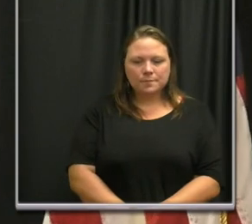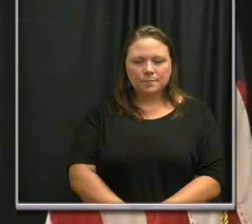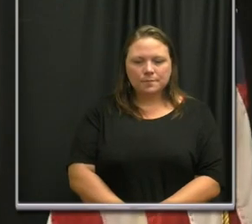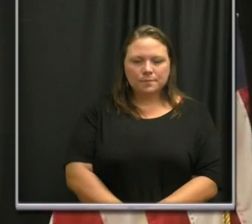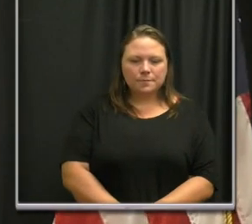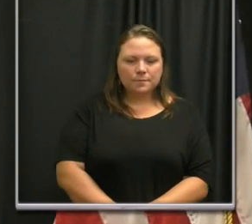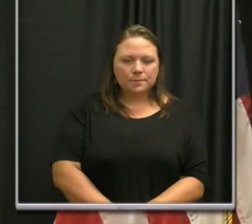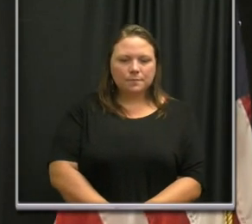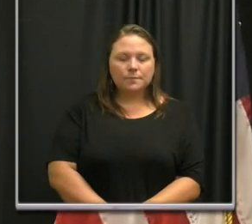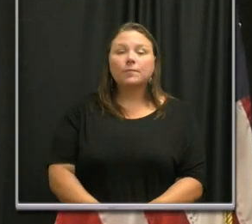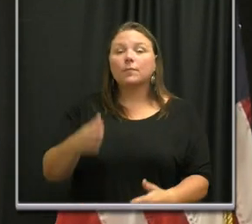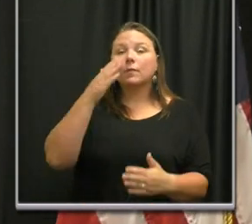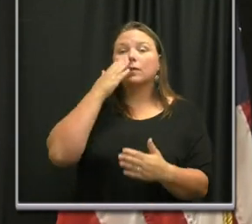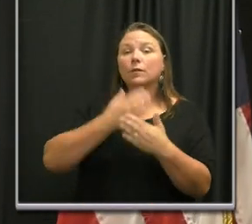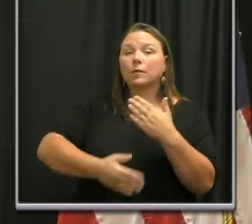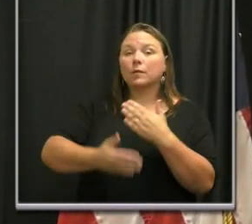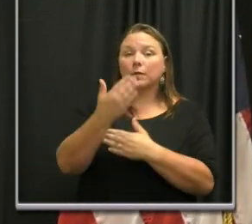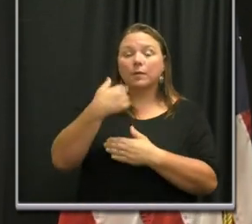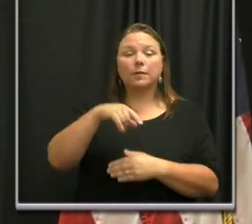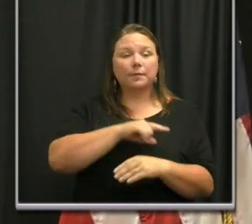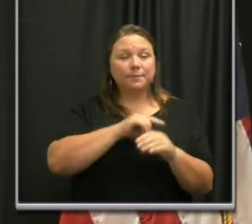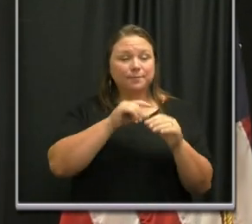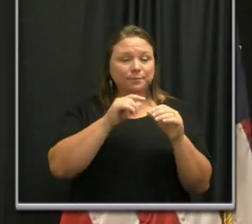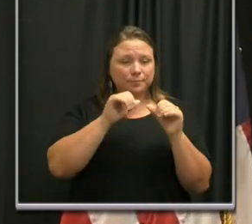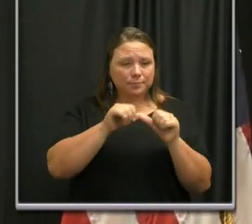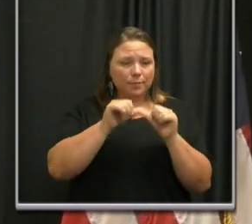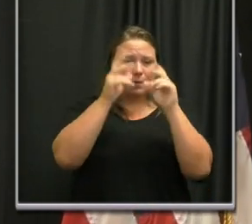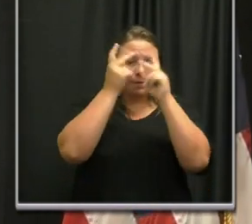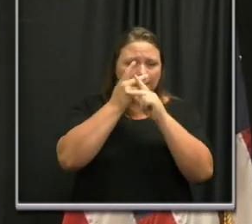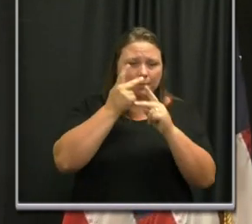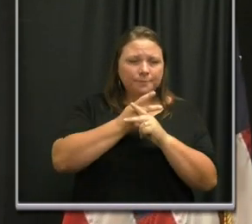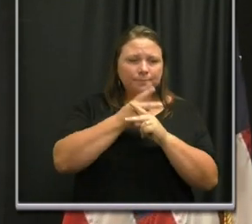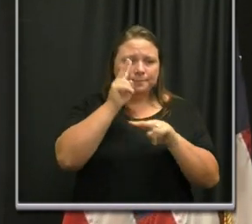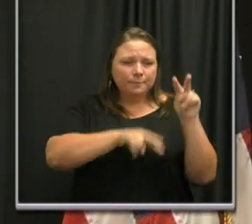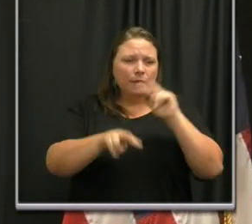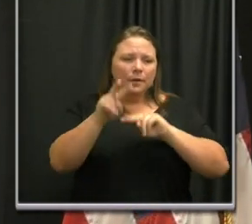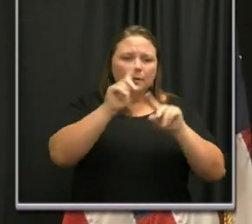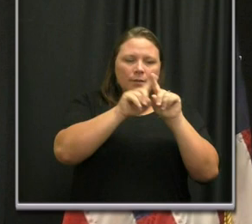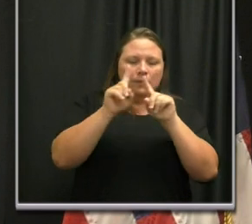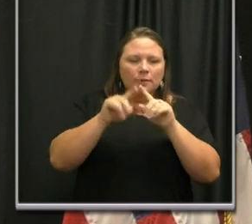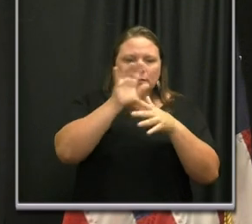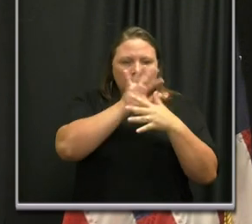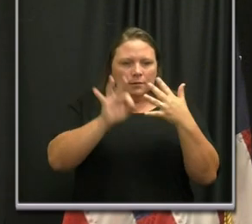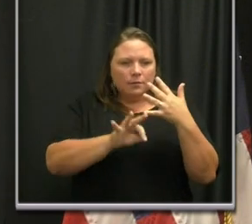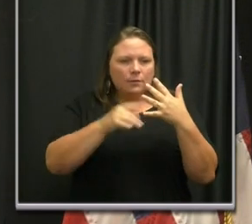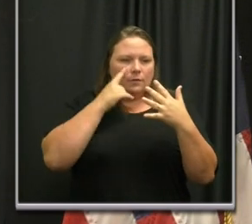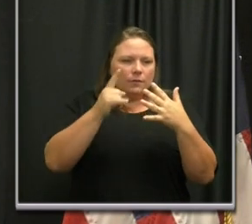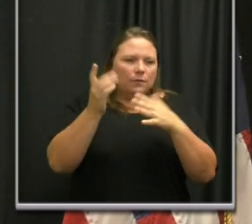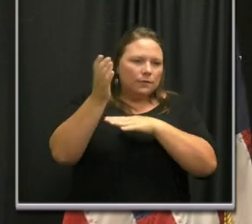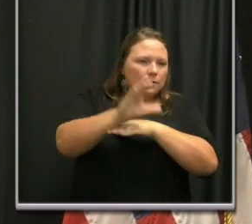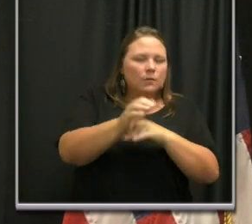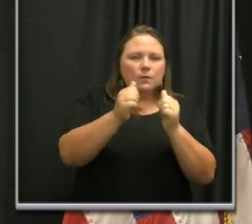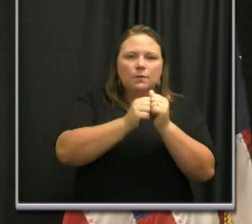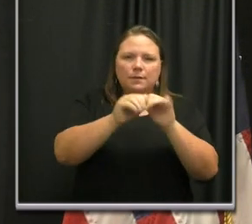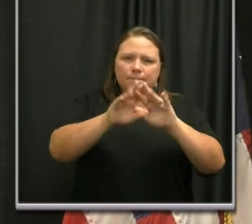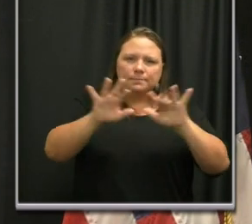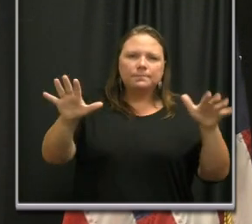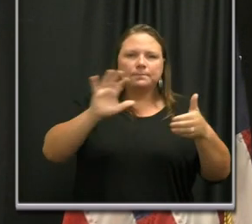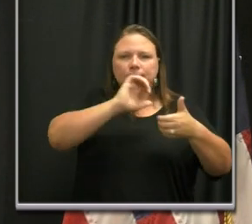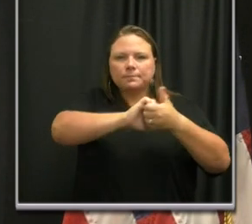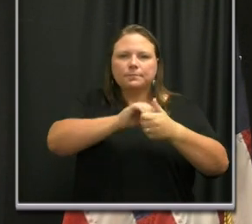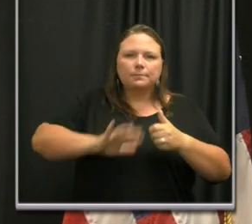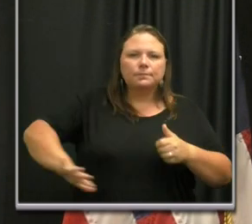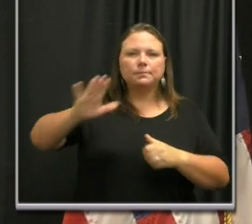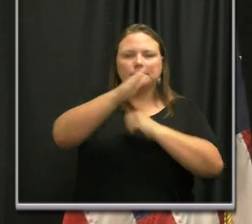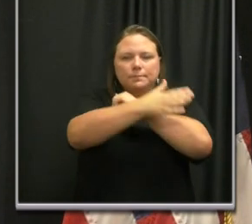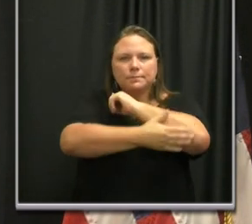Good morning. We continue to explore options for enforcement with a variety of partners throughout the community.